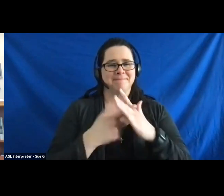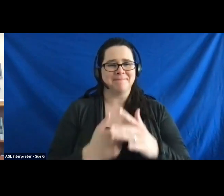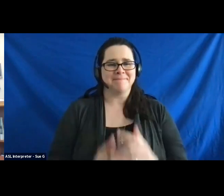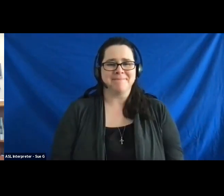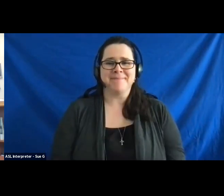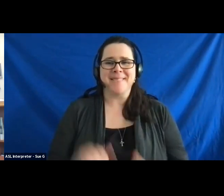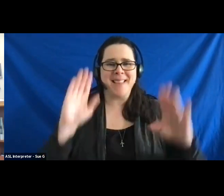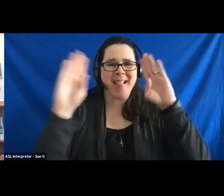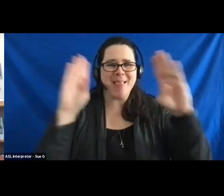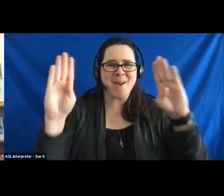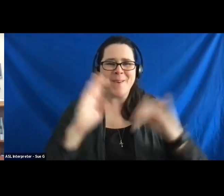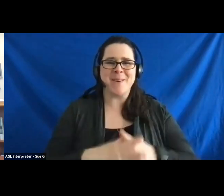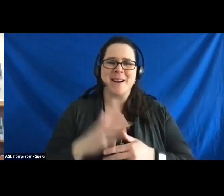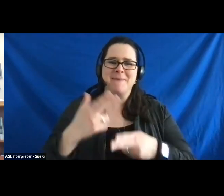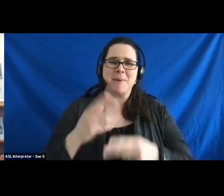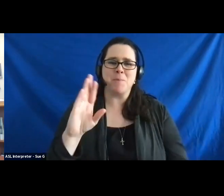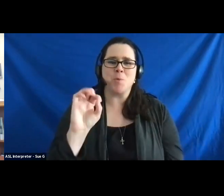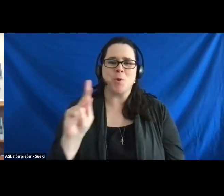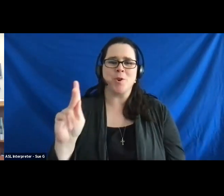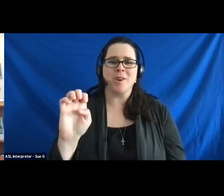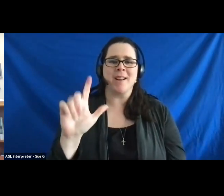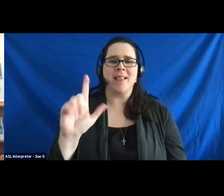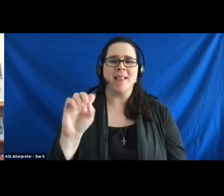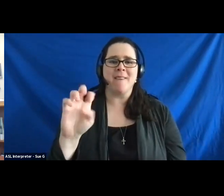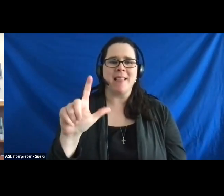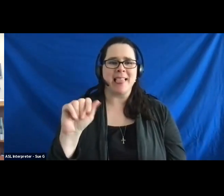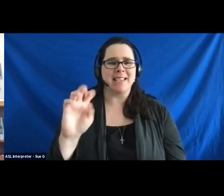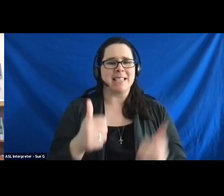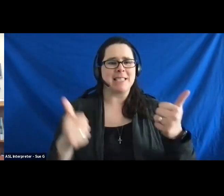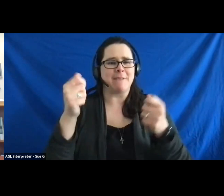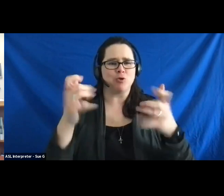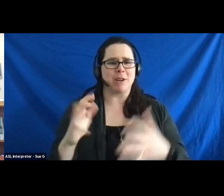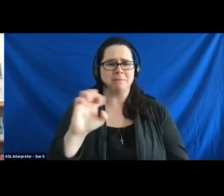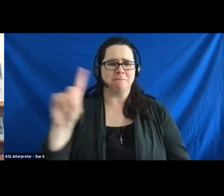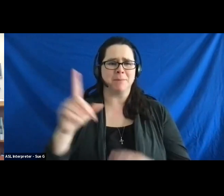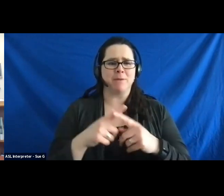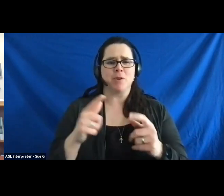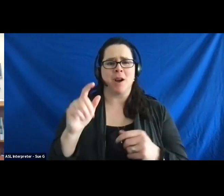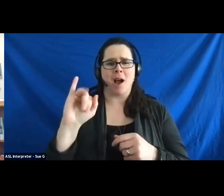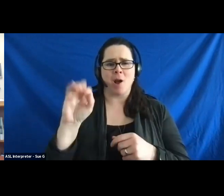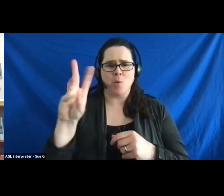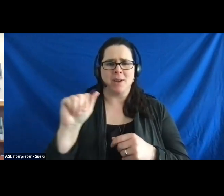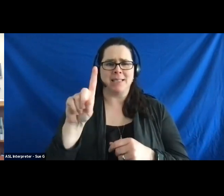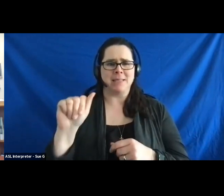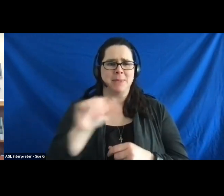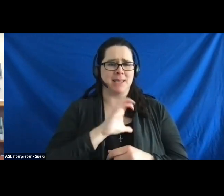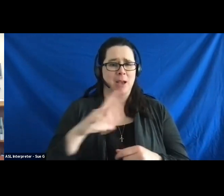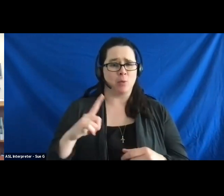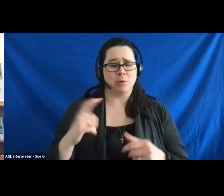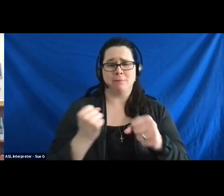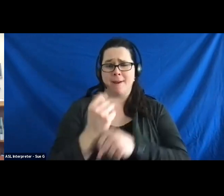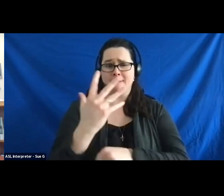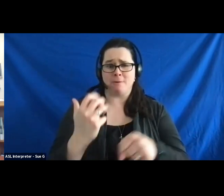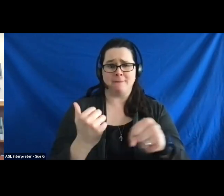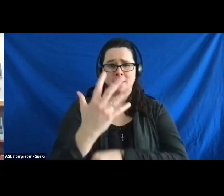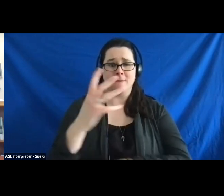Hello, I'm Brooke Lovelace, Executive Director of the Iowa Developmental Disabilities Council. Every five years,